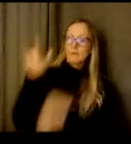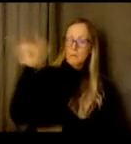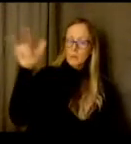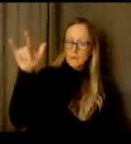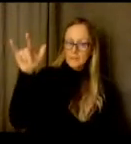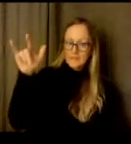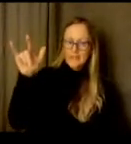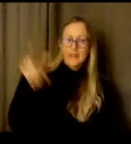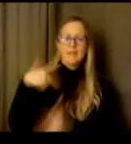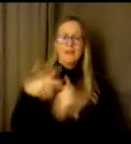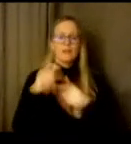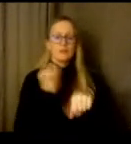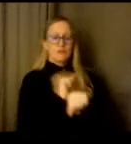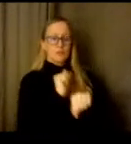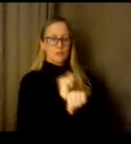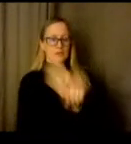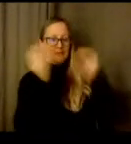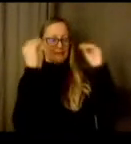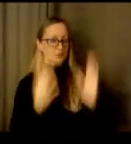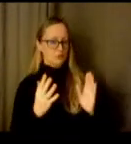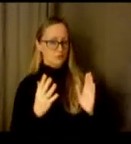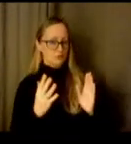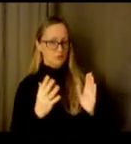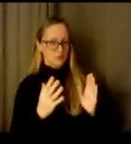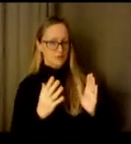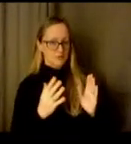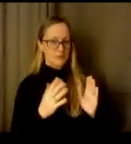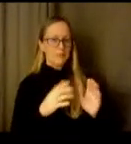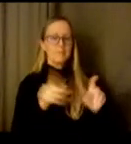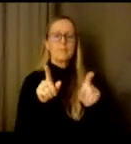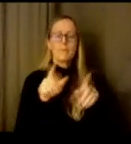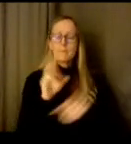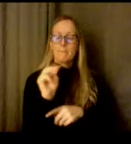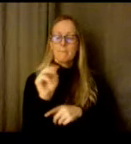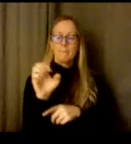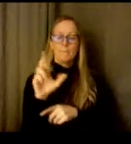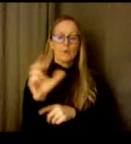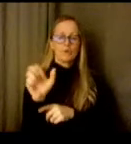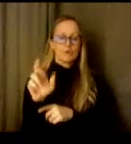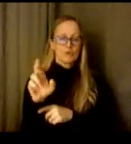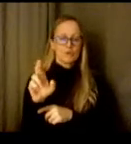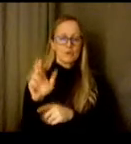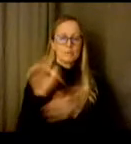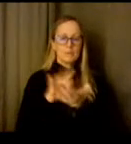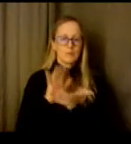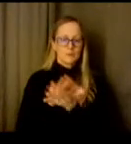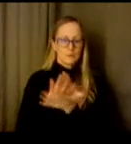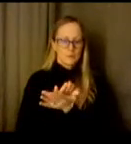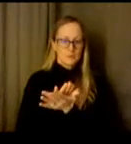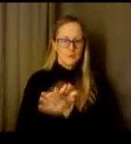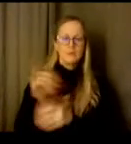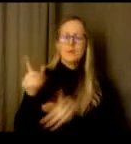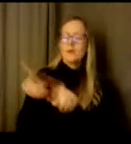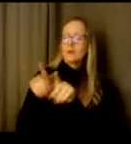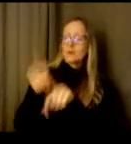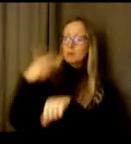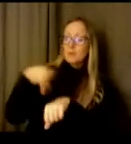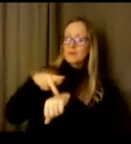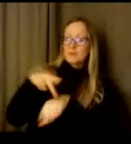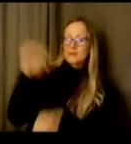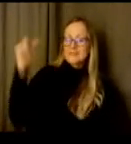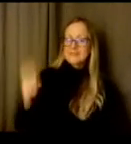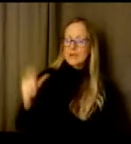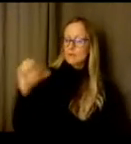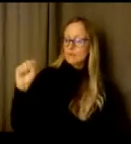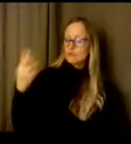also Principal of South Shore Pre-K-8, Human Resources Director, and her current position as the Chief of